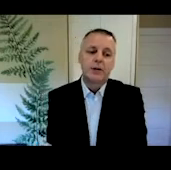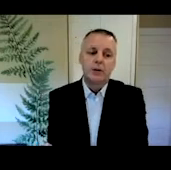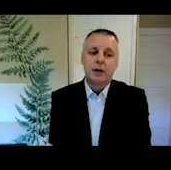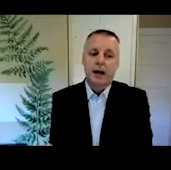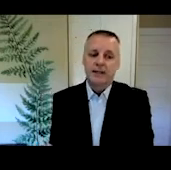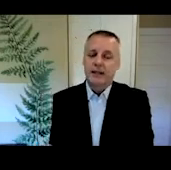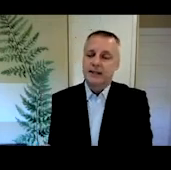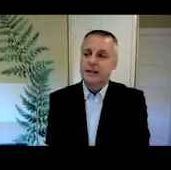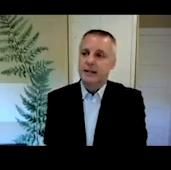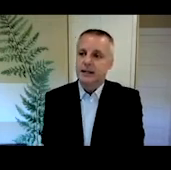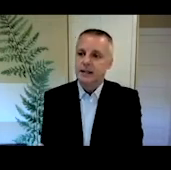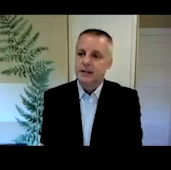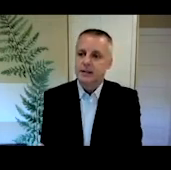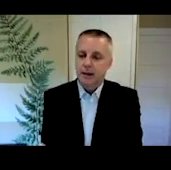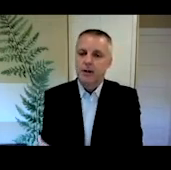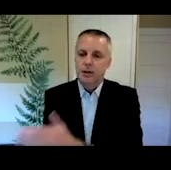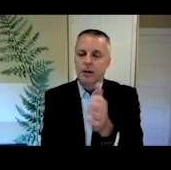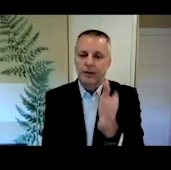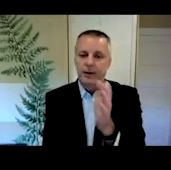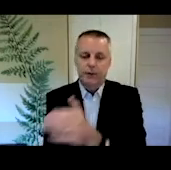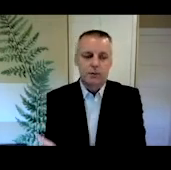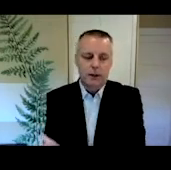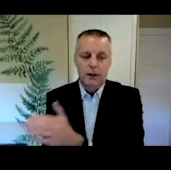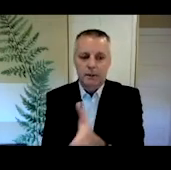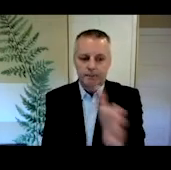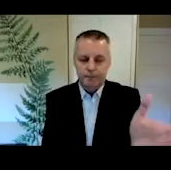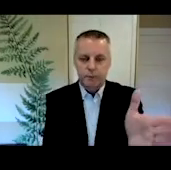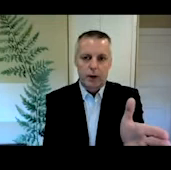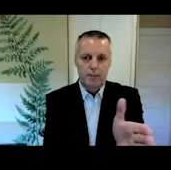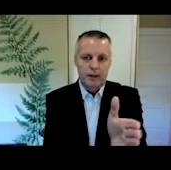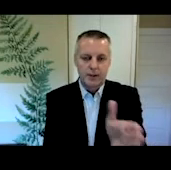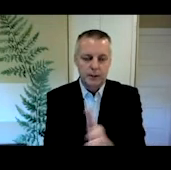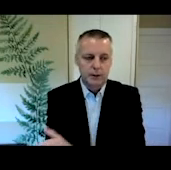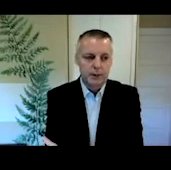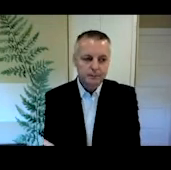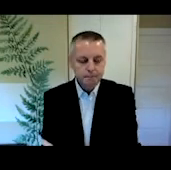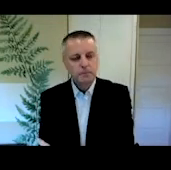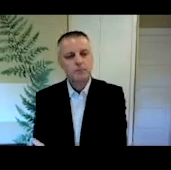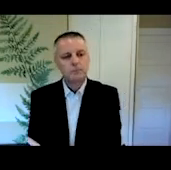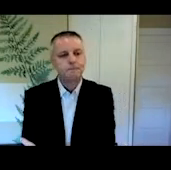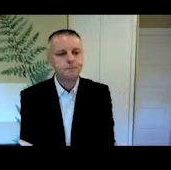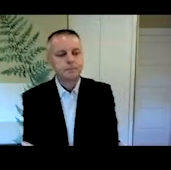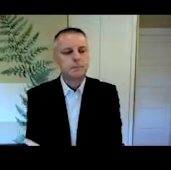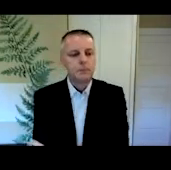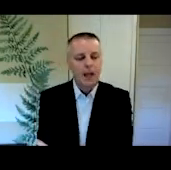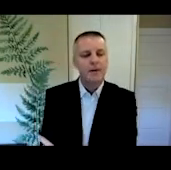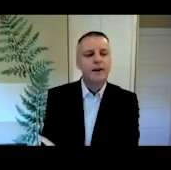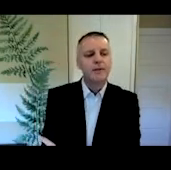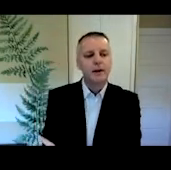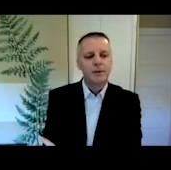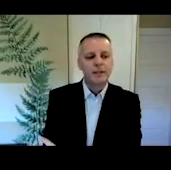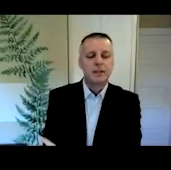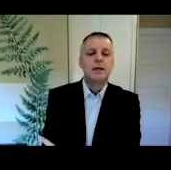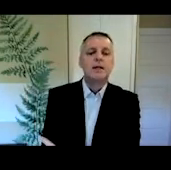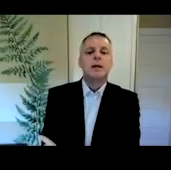that they're not used on high stakes listening tests. And I'm going to talk about that for, uh, for quite a bit in just a little bit. And then